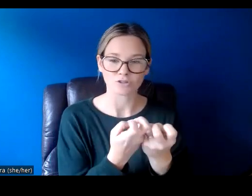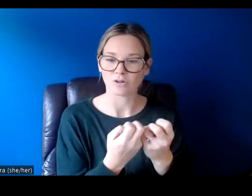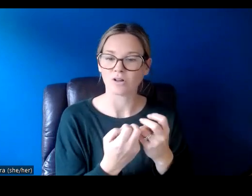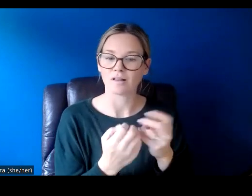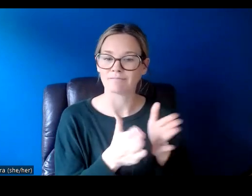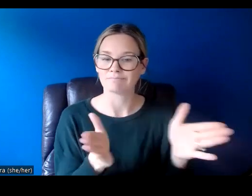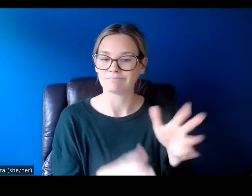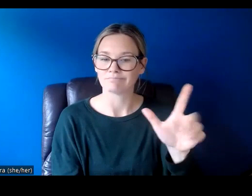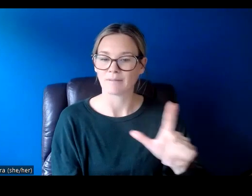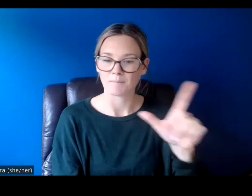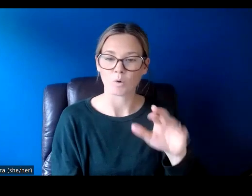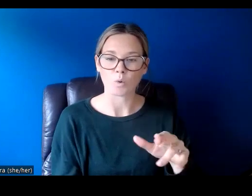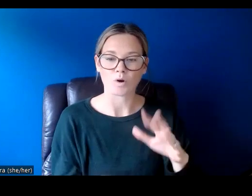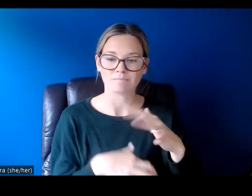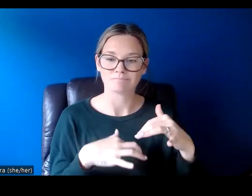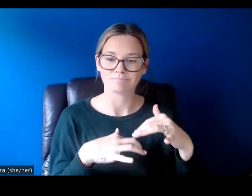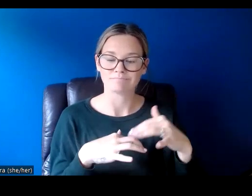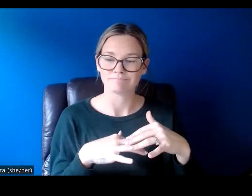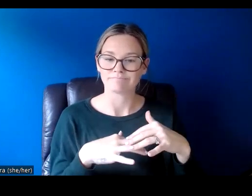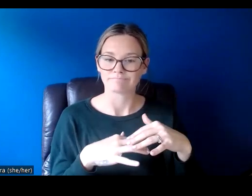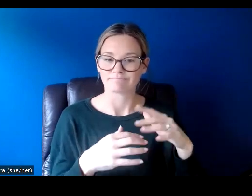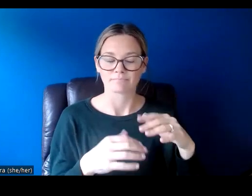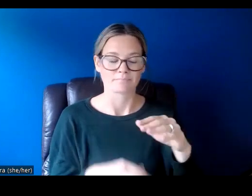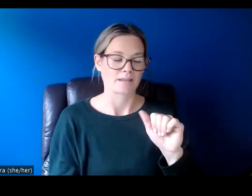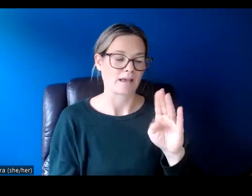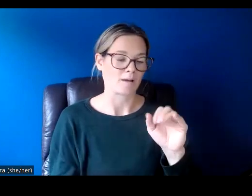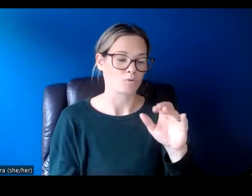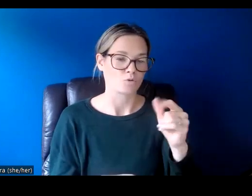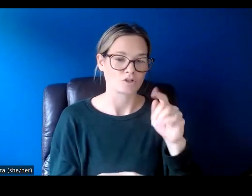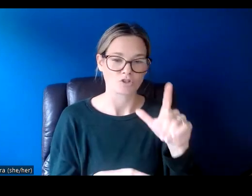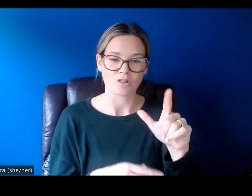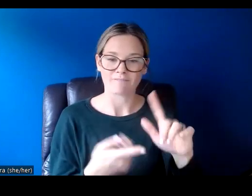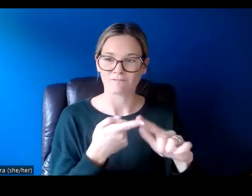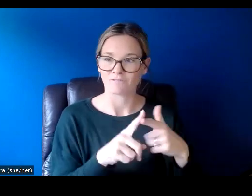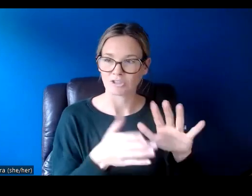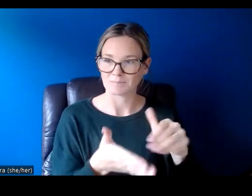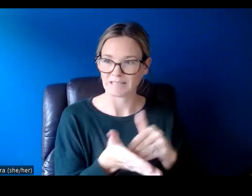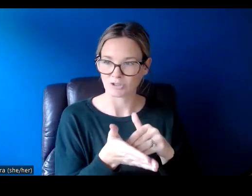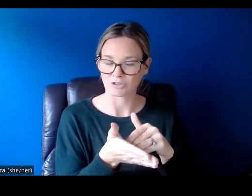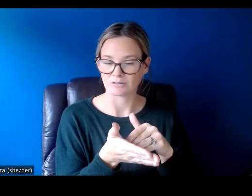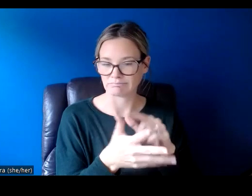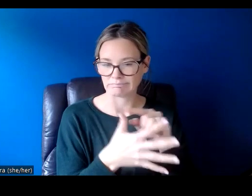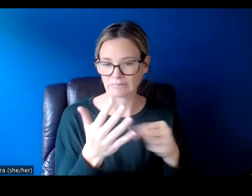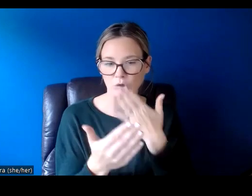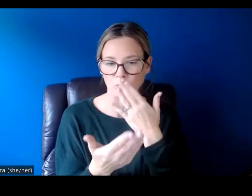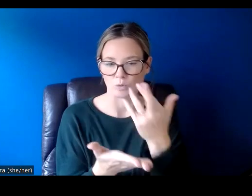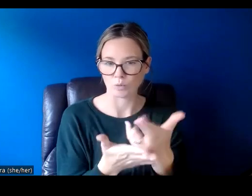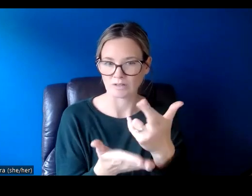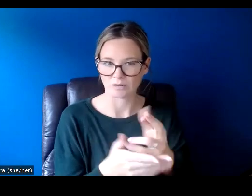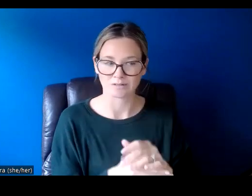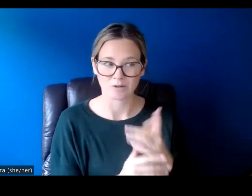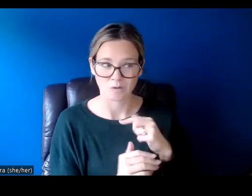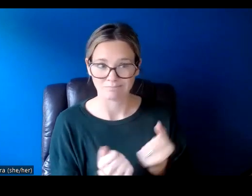Aboriginal Friendship Centre. These are all good resources. We recommend that you provide information about